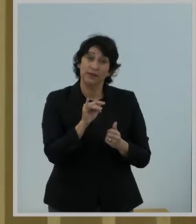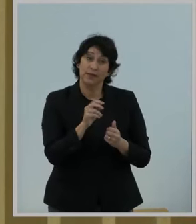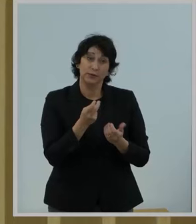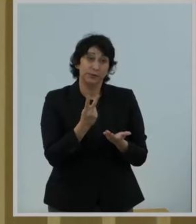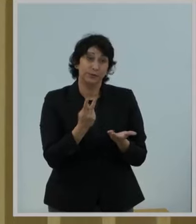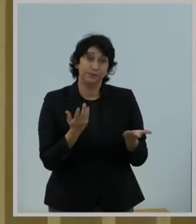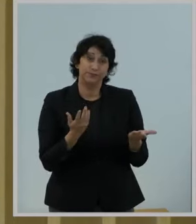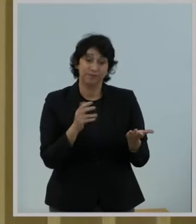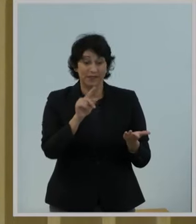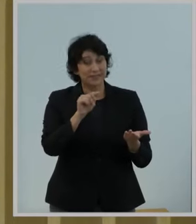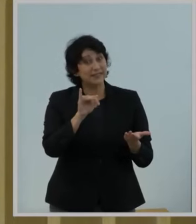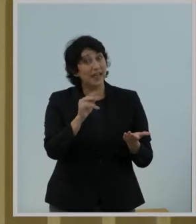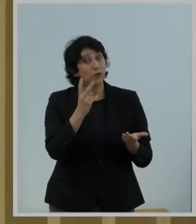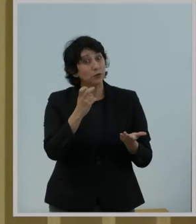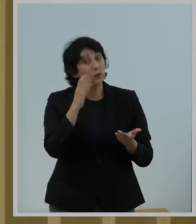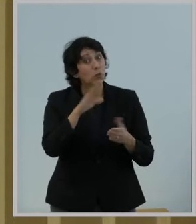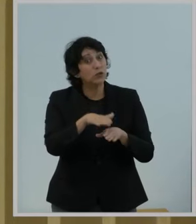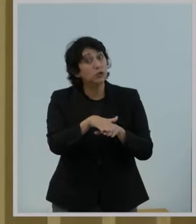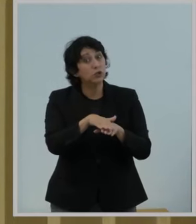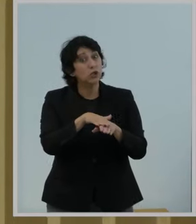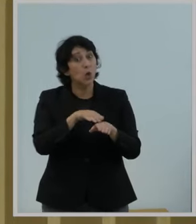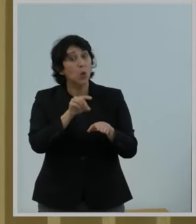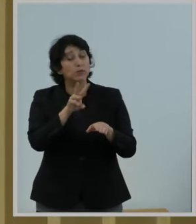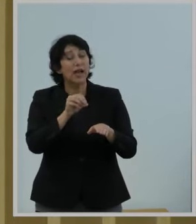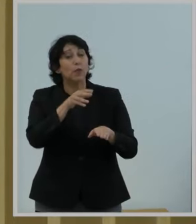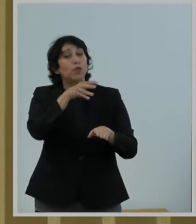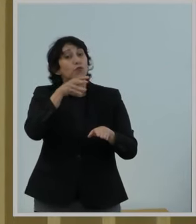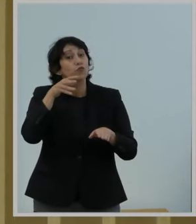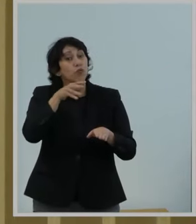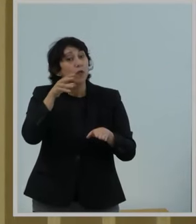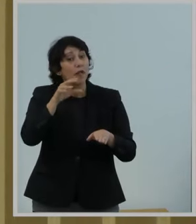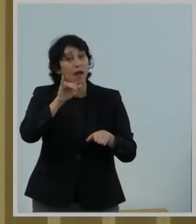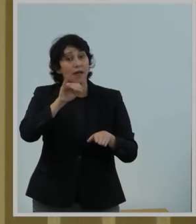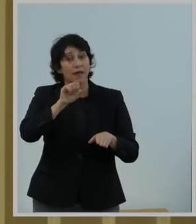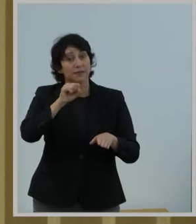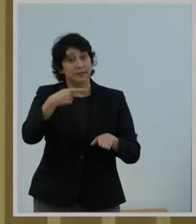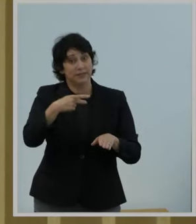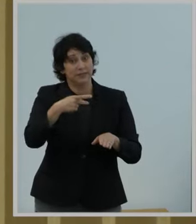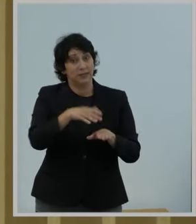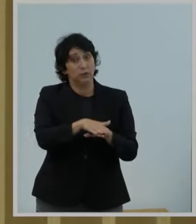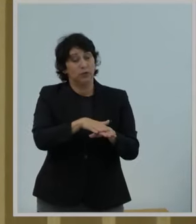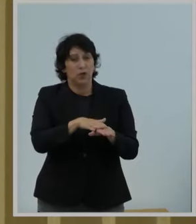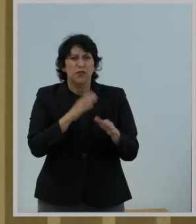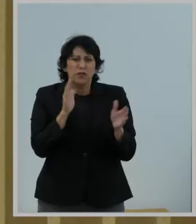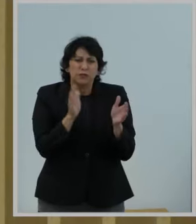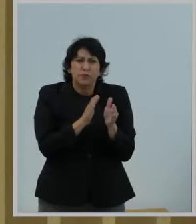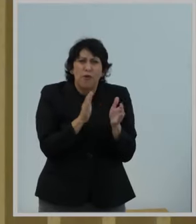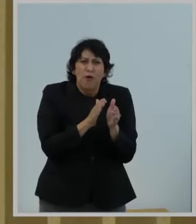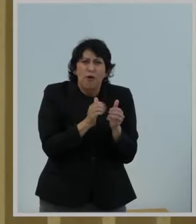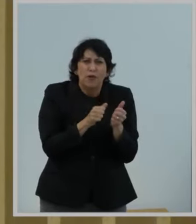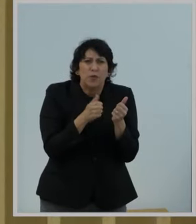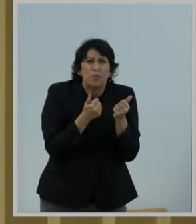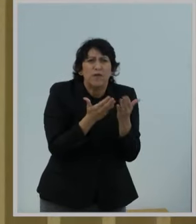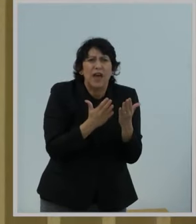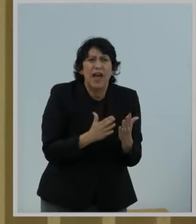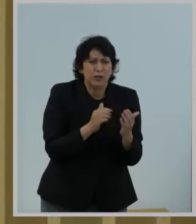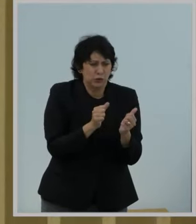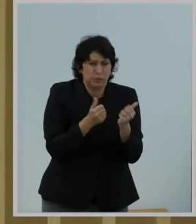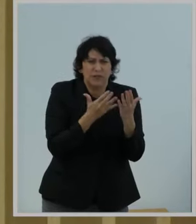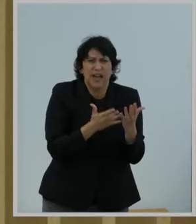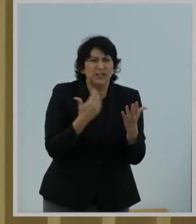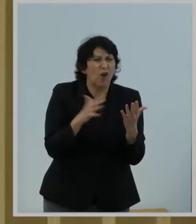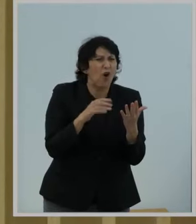Title II will also slow down America's rural ISPs. Small and rural ISPs are already facing significant